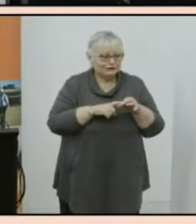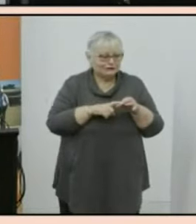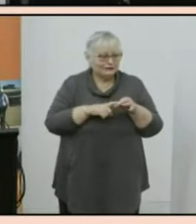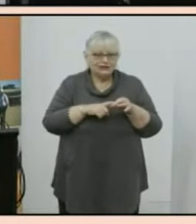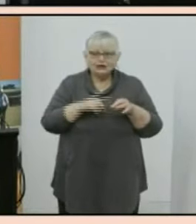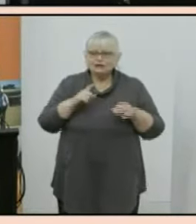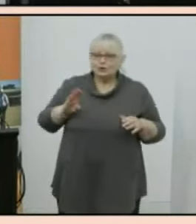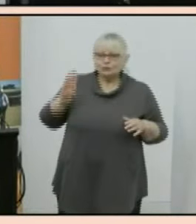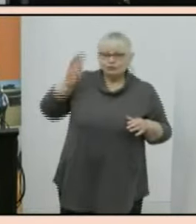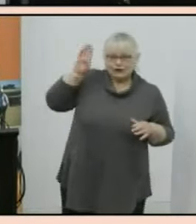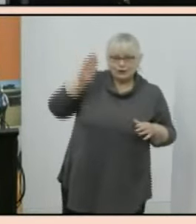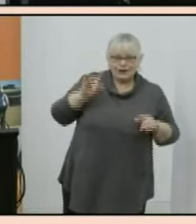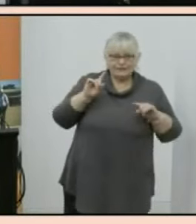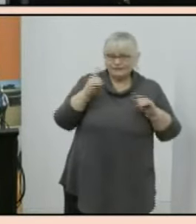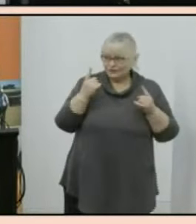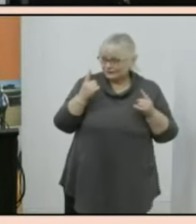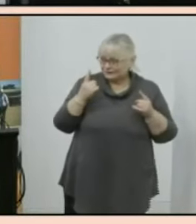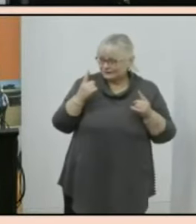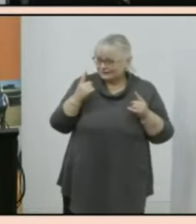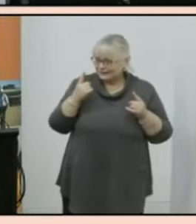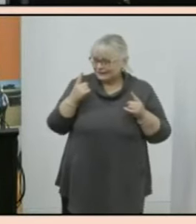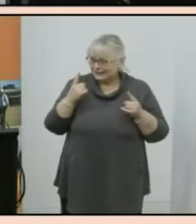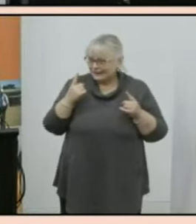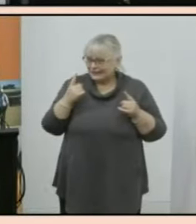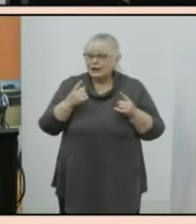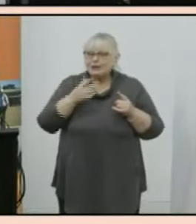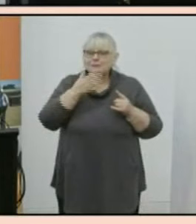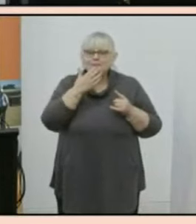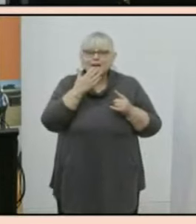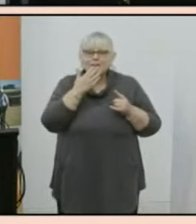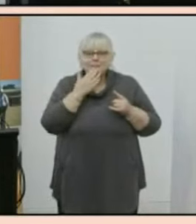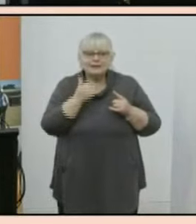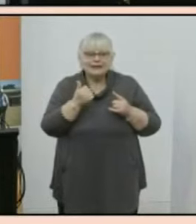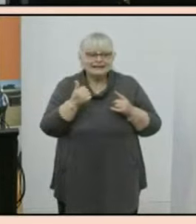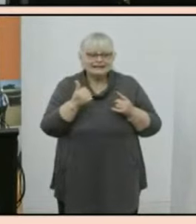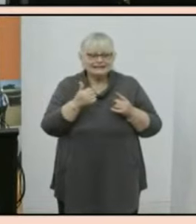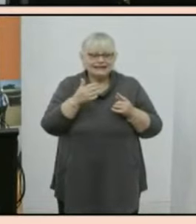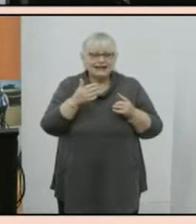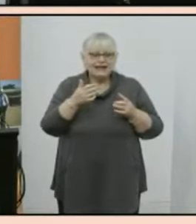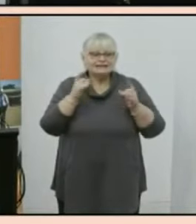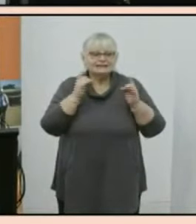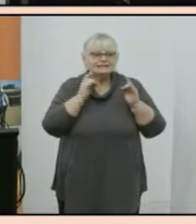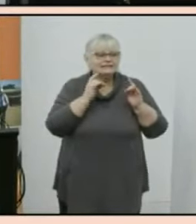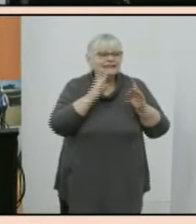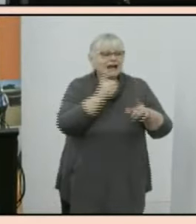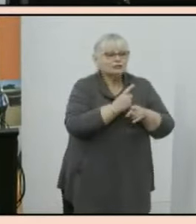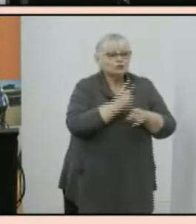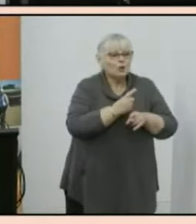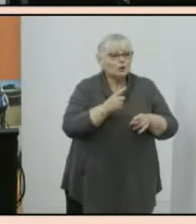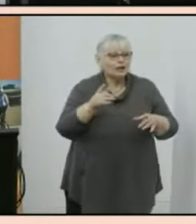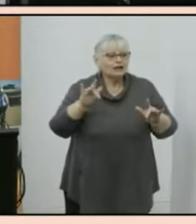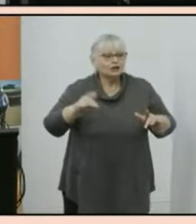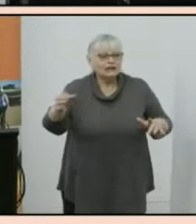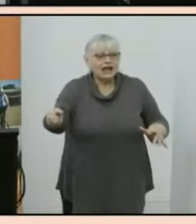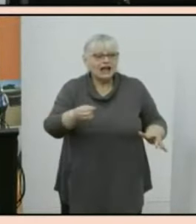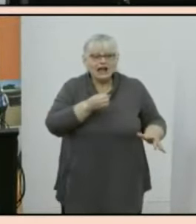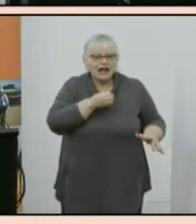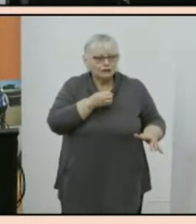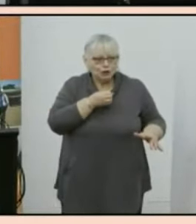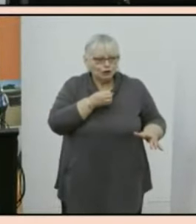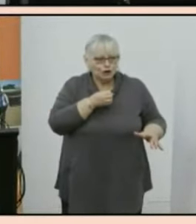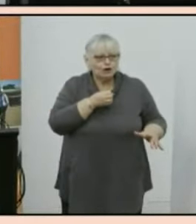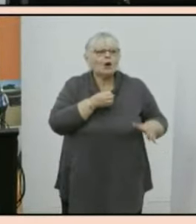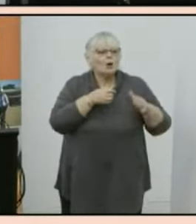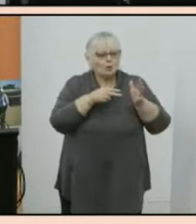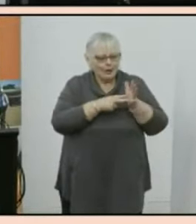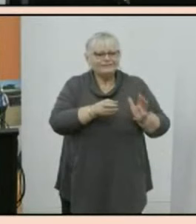please raise your hand if you have a question but please wait until the microphone is with you before you start asking your question and take a moment